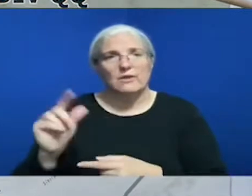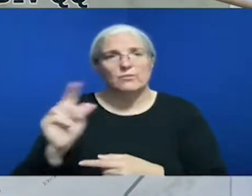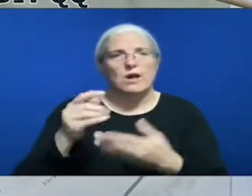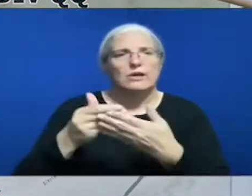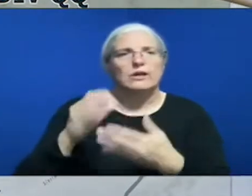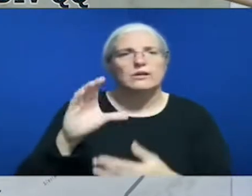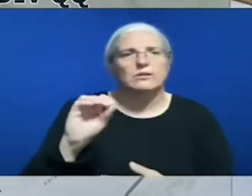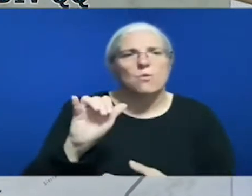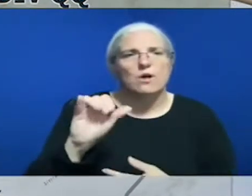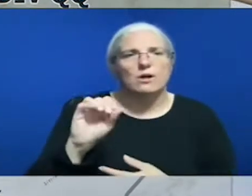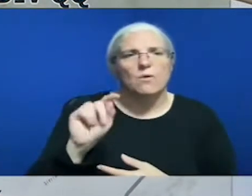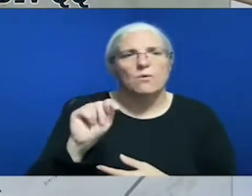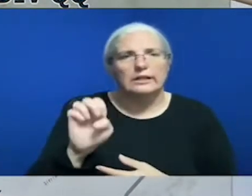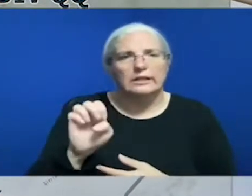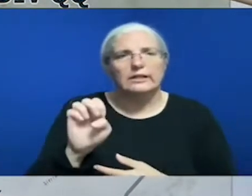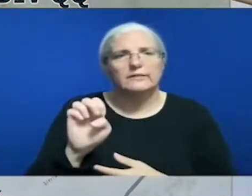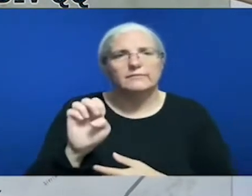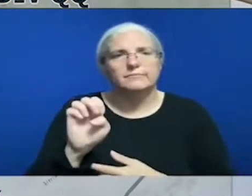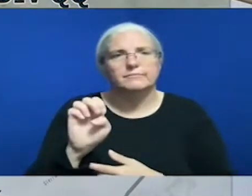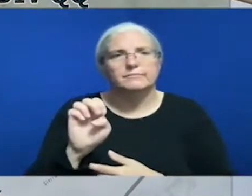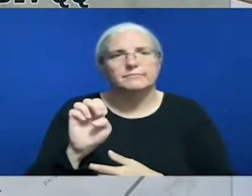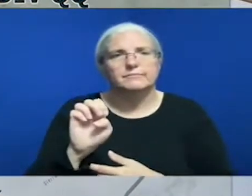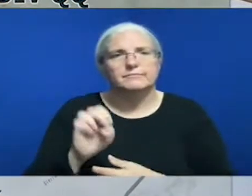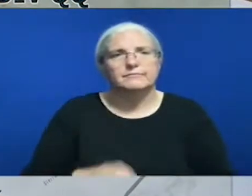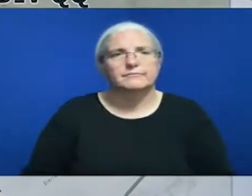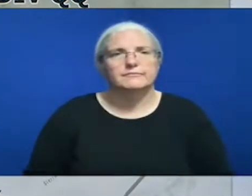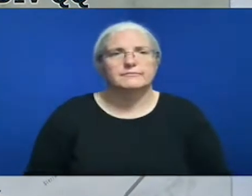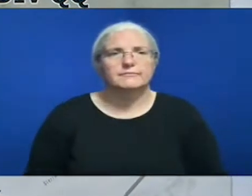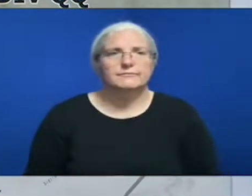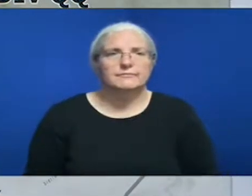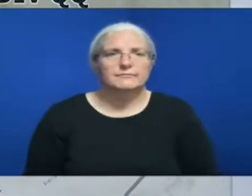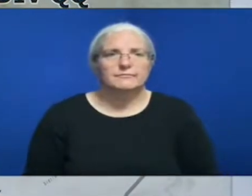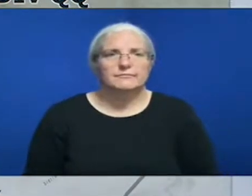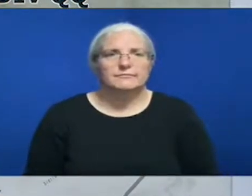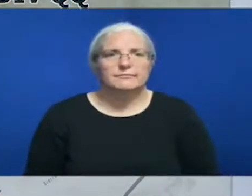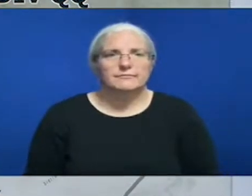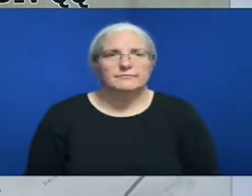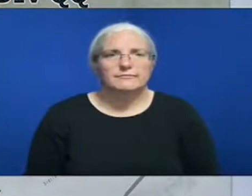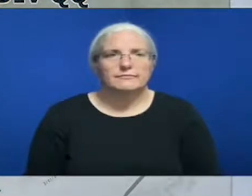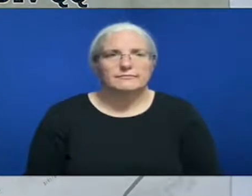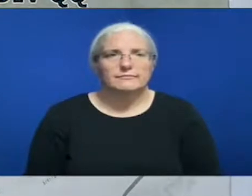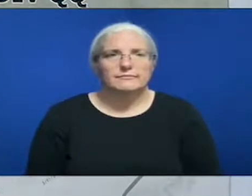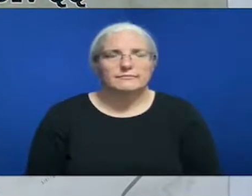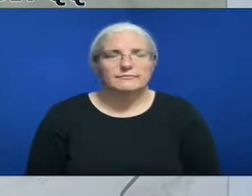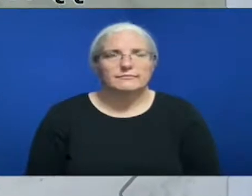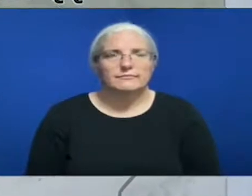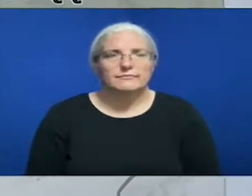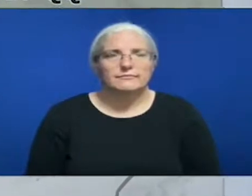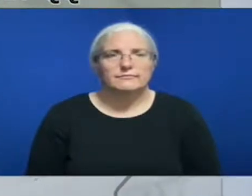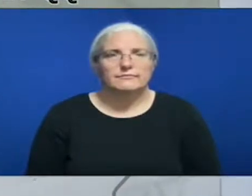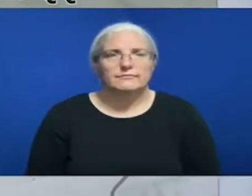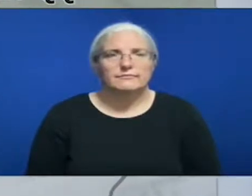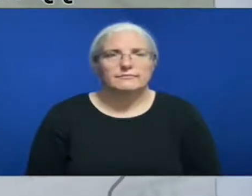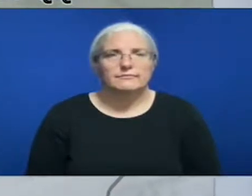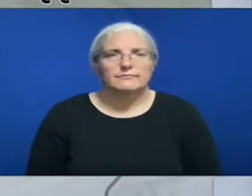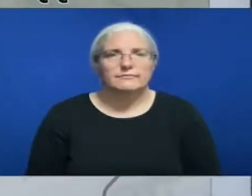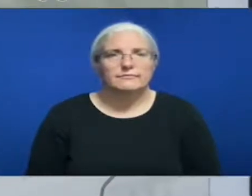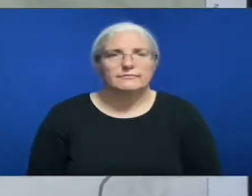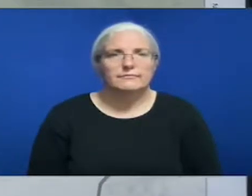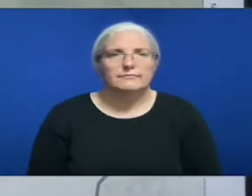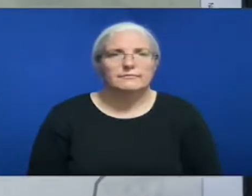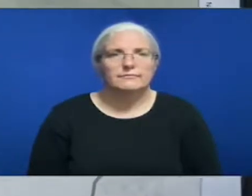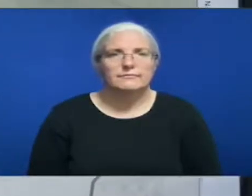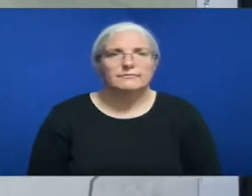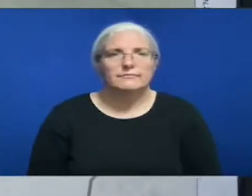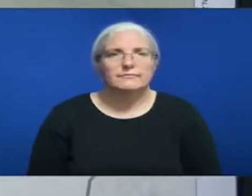continuing to you know patrol and mop up as necessary all the way to the Milford Beckworth Road